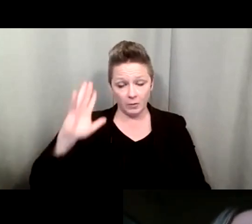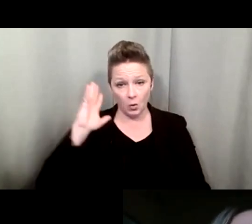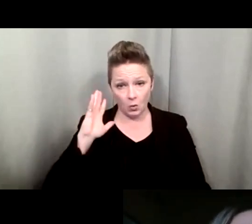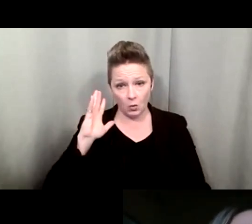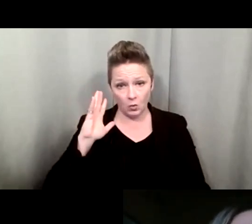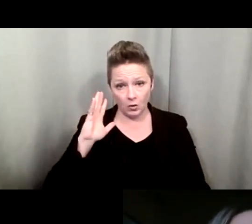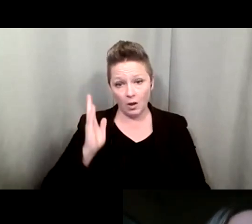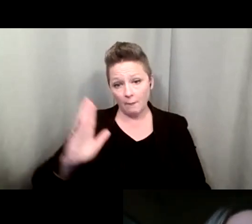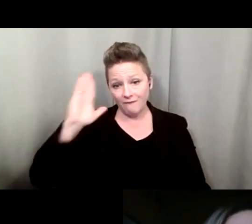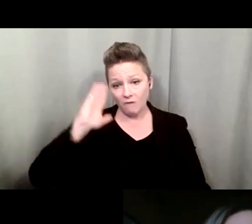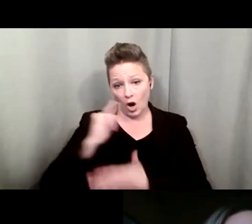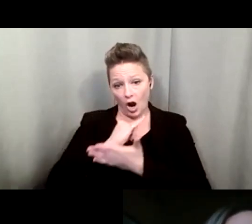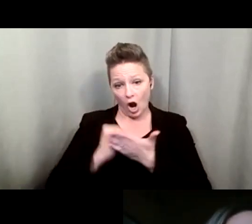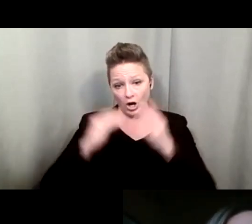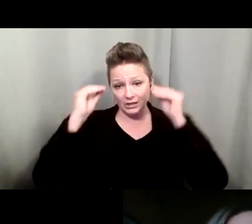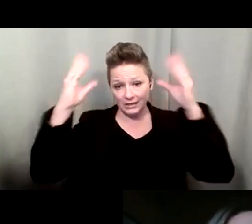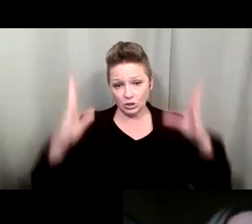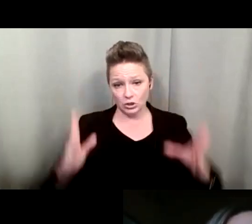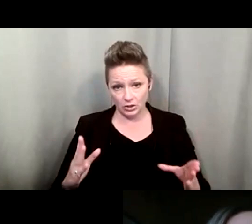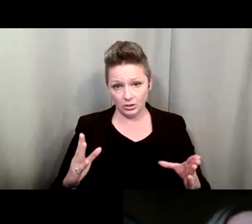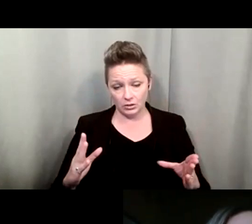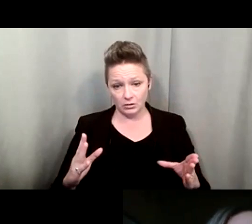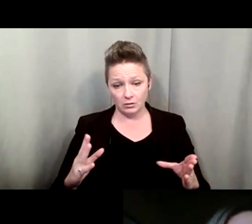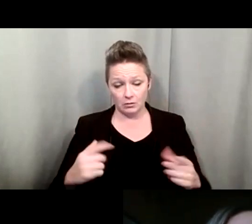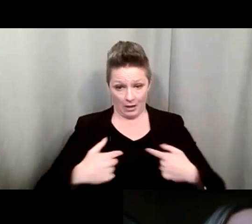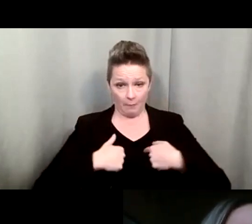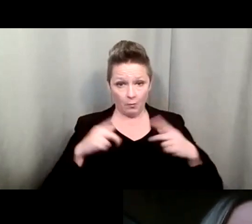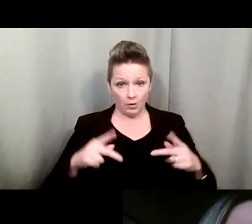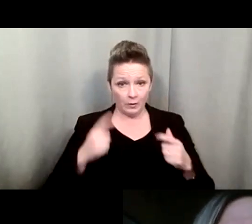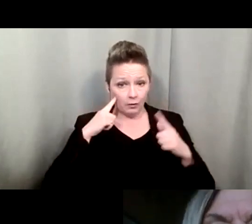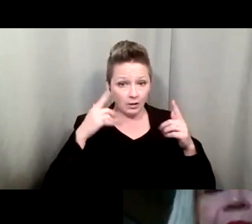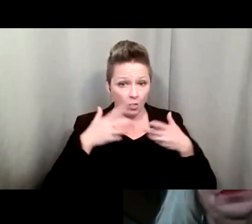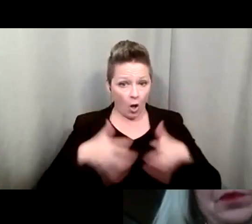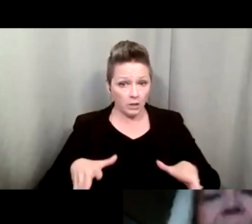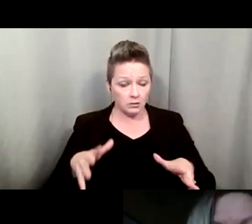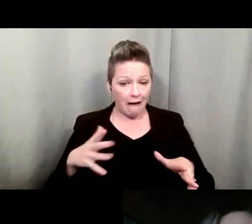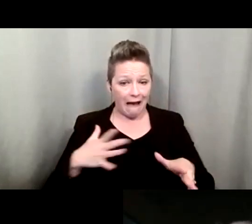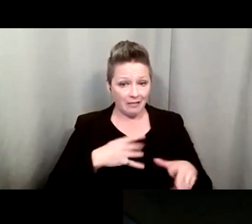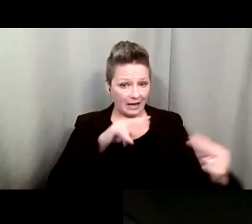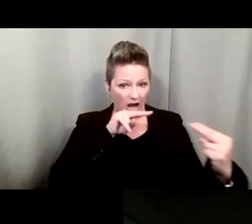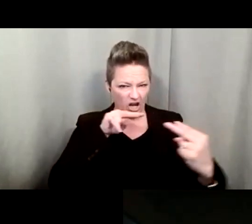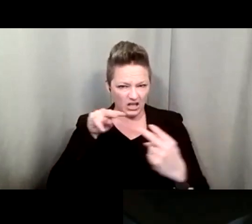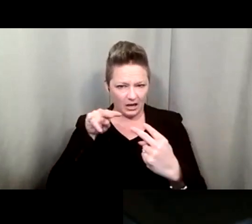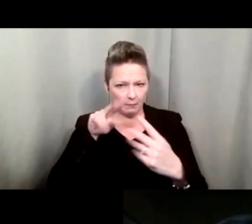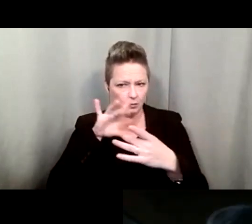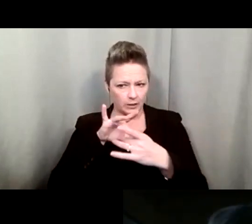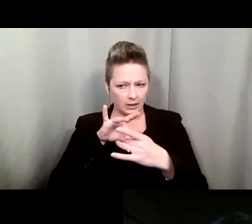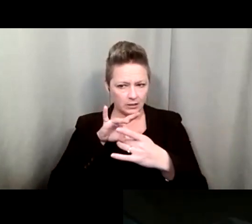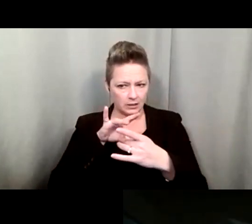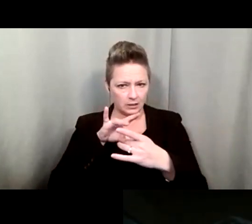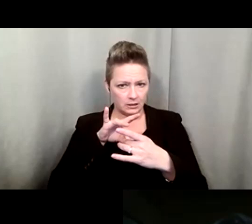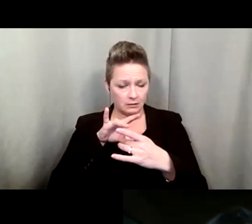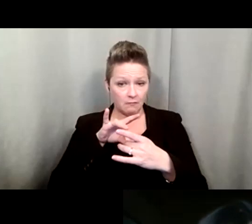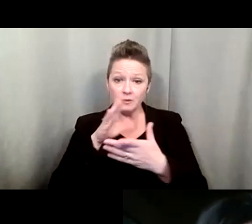to be an art teacher. And as an individual with a hearing loss, I like eye contact, because that way we're in connection. But I've had